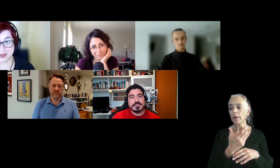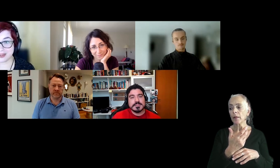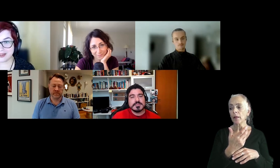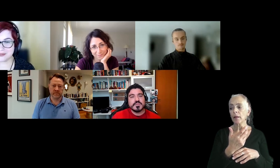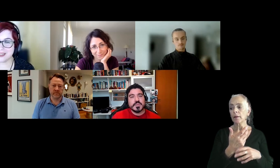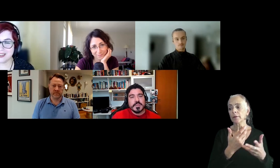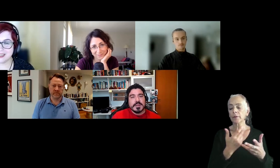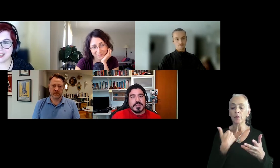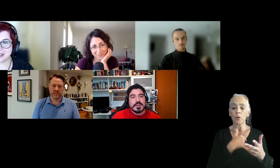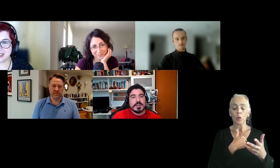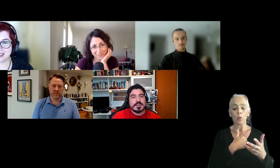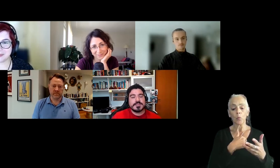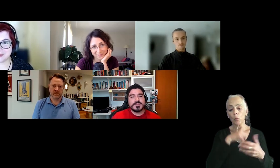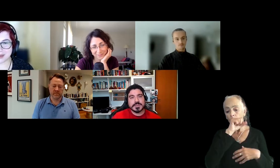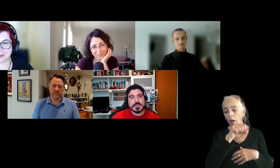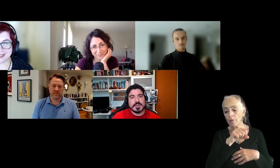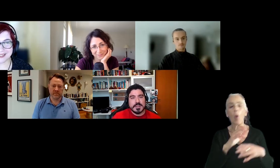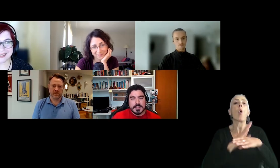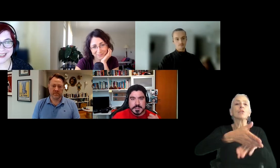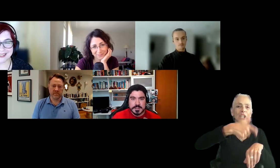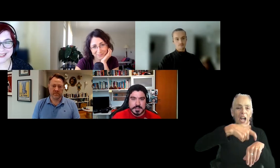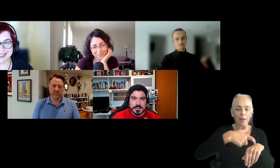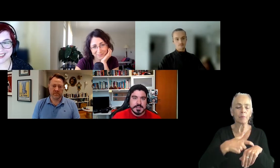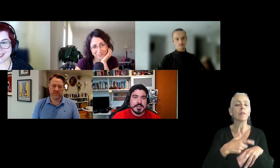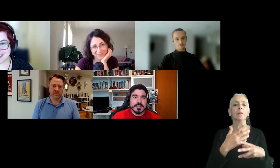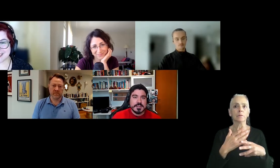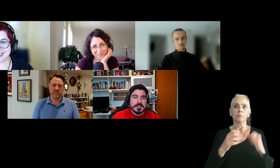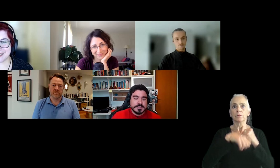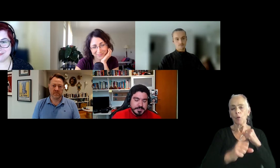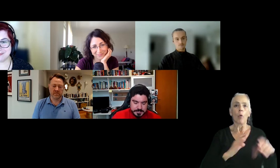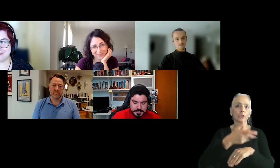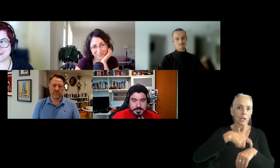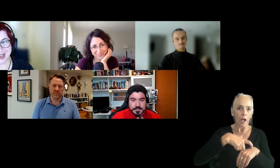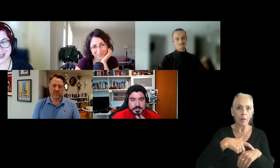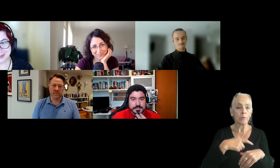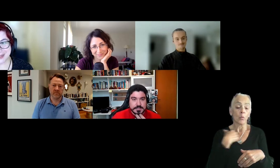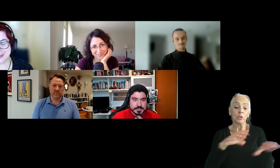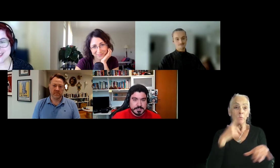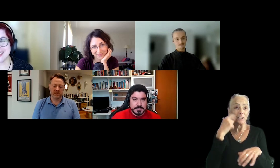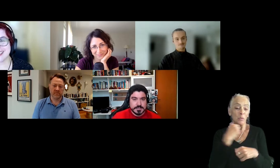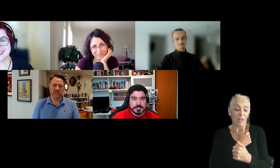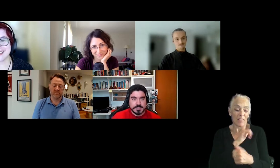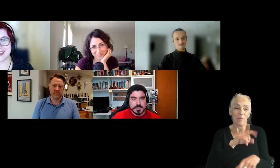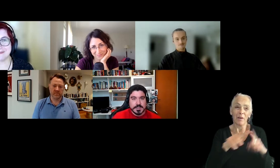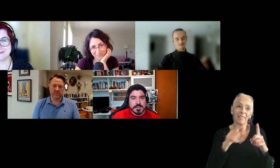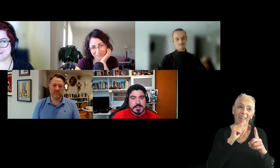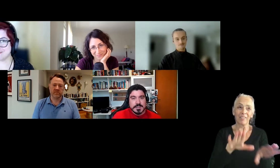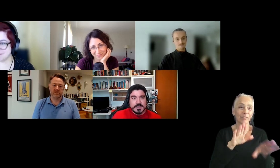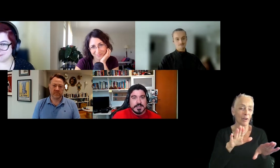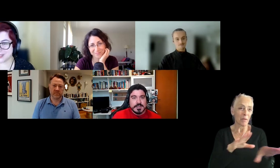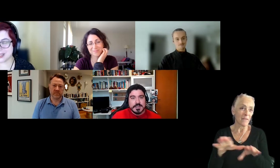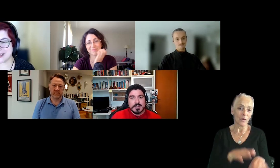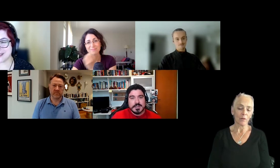because we love and you end up trapped it on that kind of thoughts and not a good behavior, not a